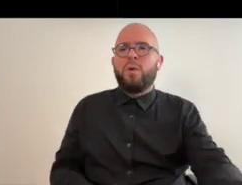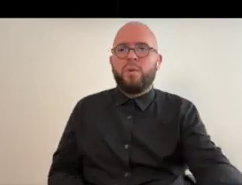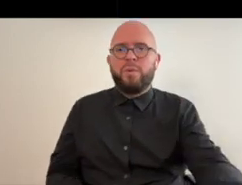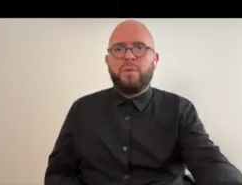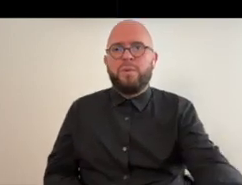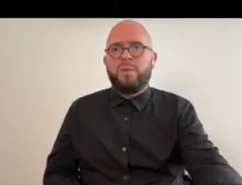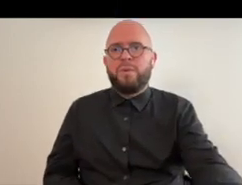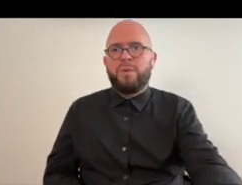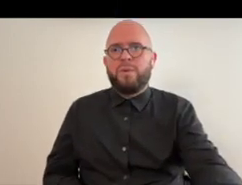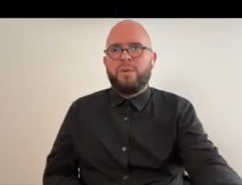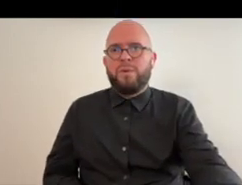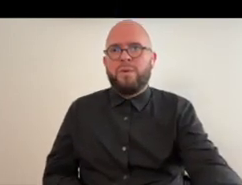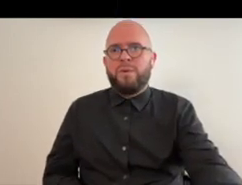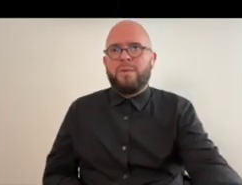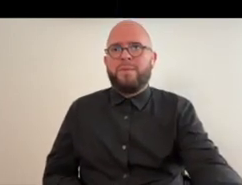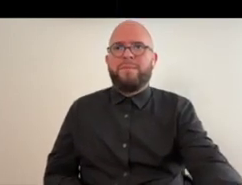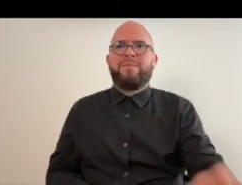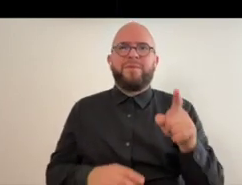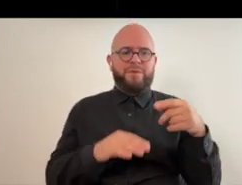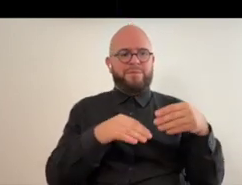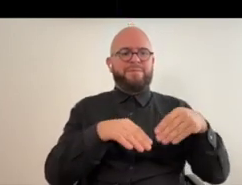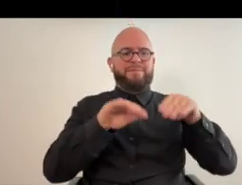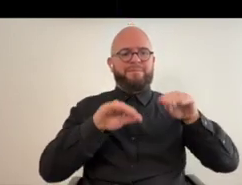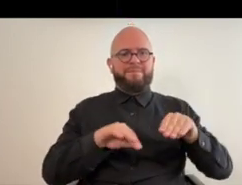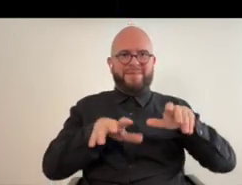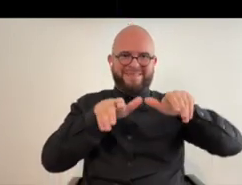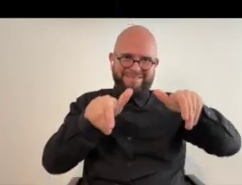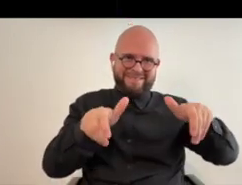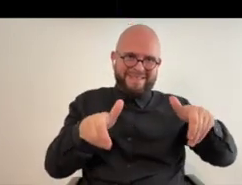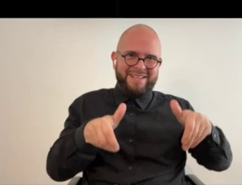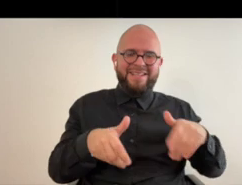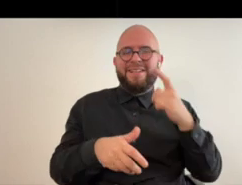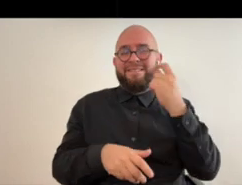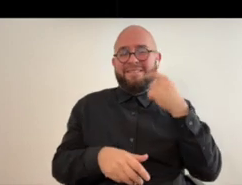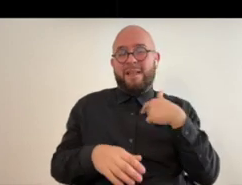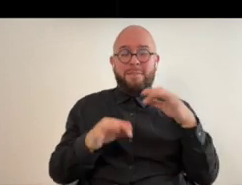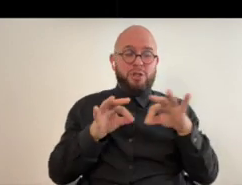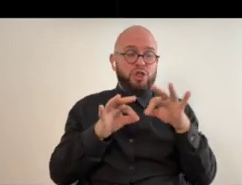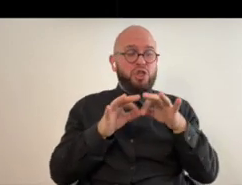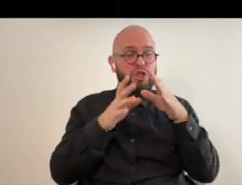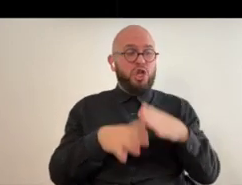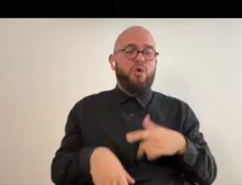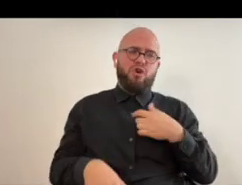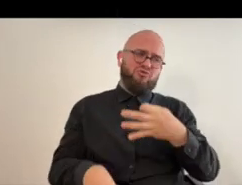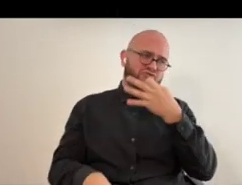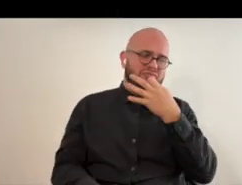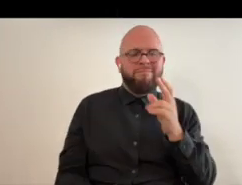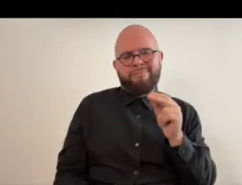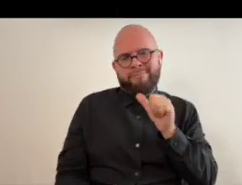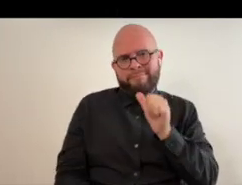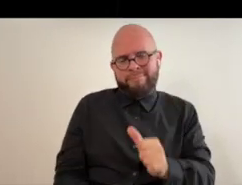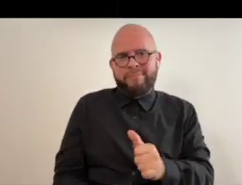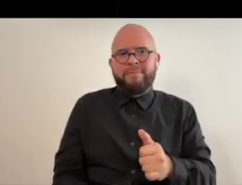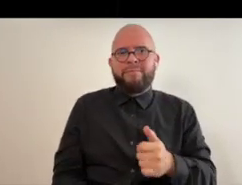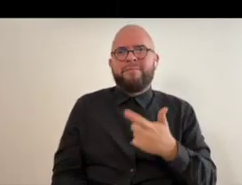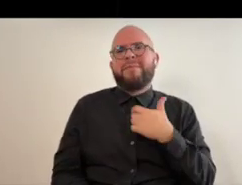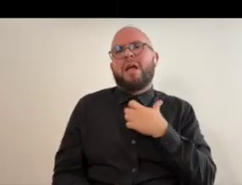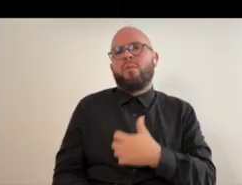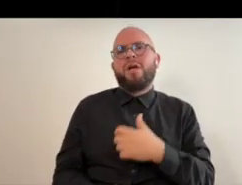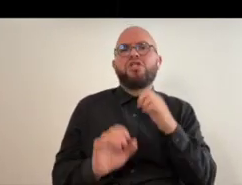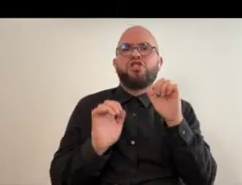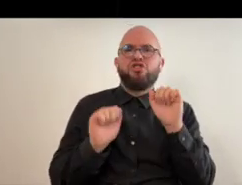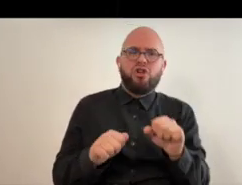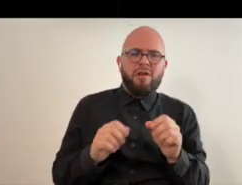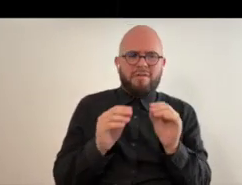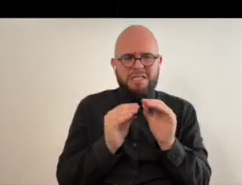cover that you tuck in and i'm not a great sewer you know i would have liked to have been a little form-fitting